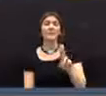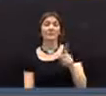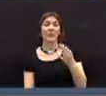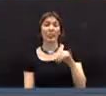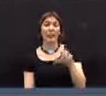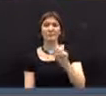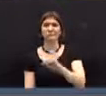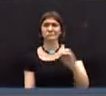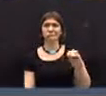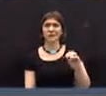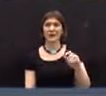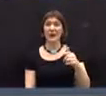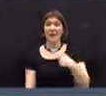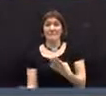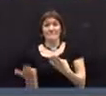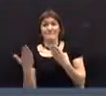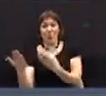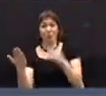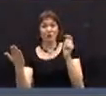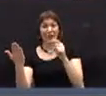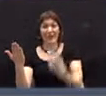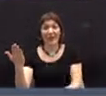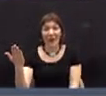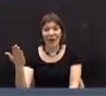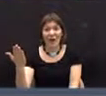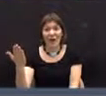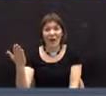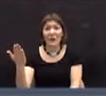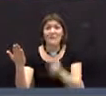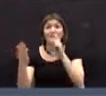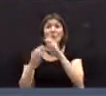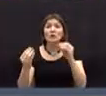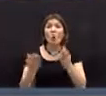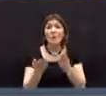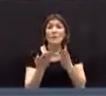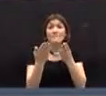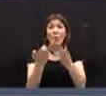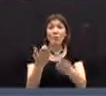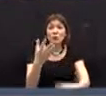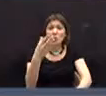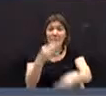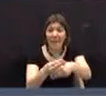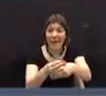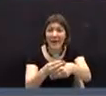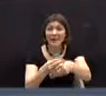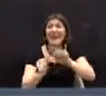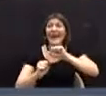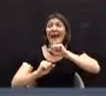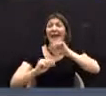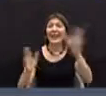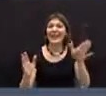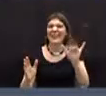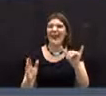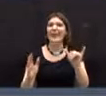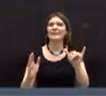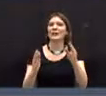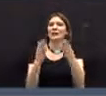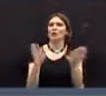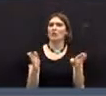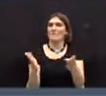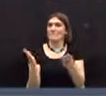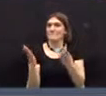We, we have a motion on the floor. There was no motion to amend anything. This was just